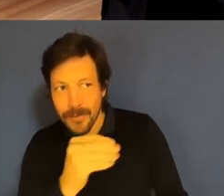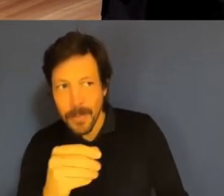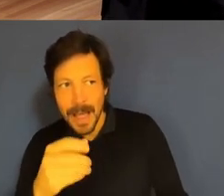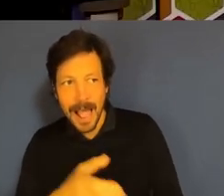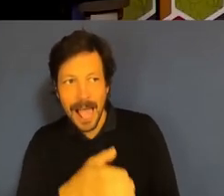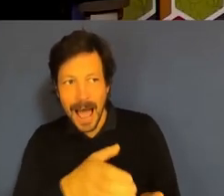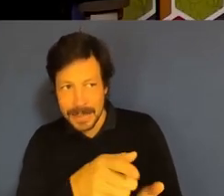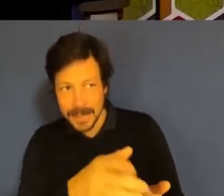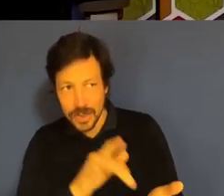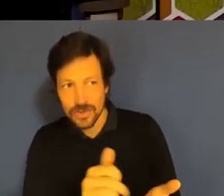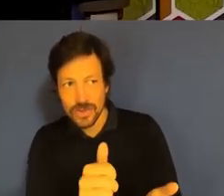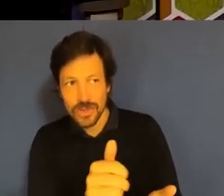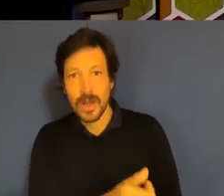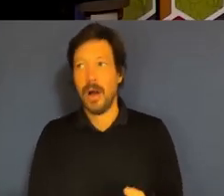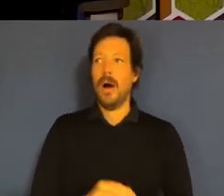Don't worry.